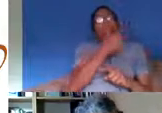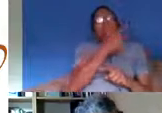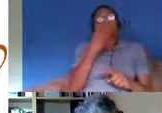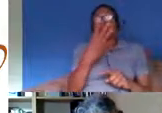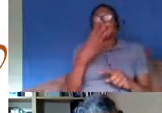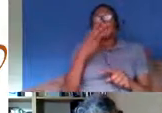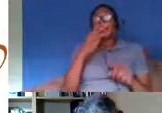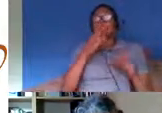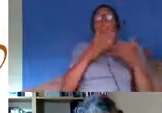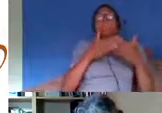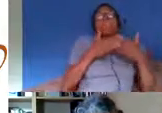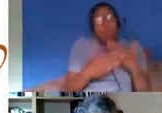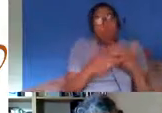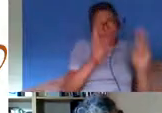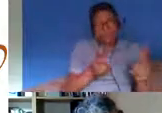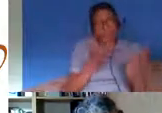for their age profile